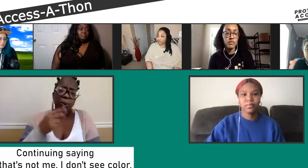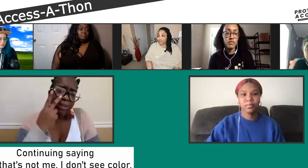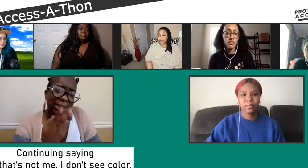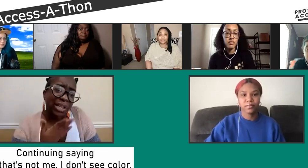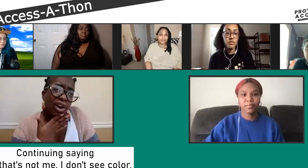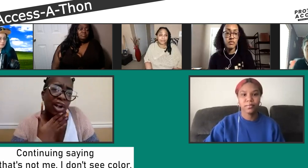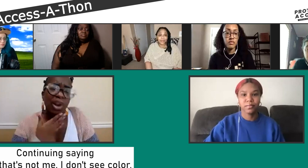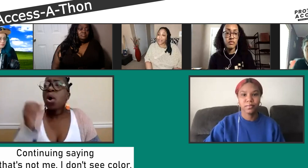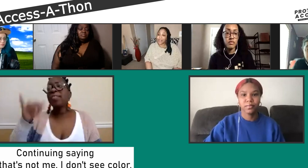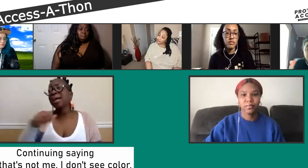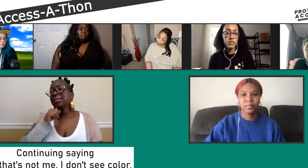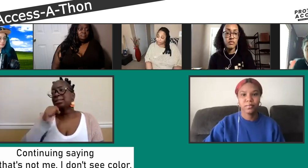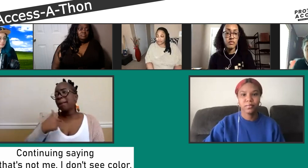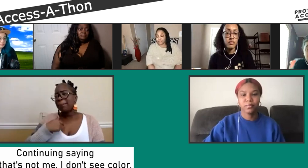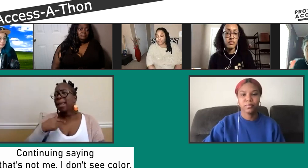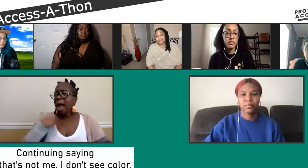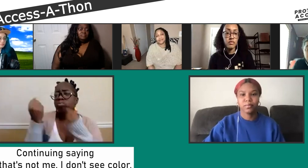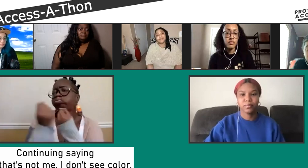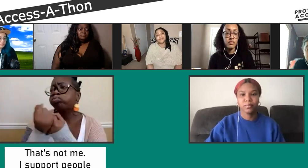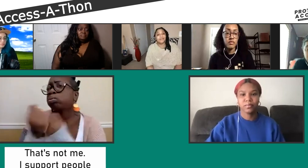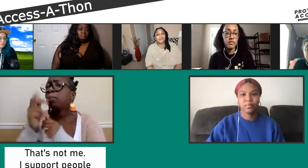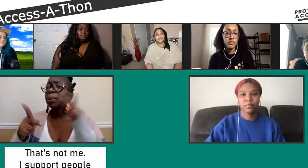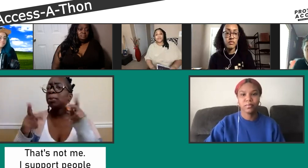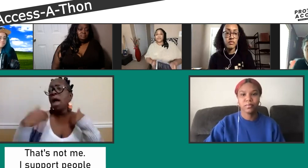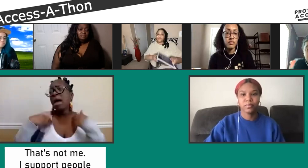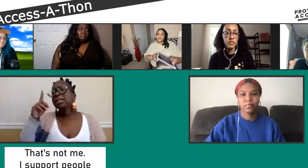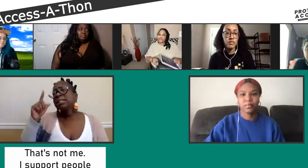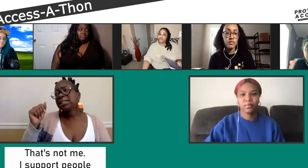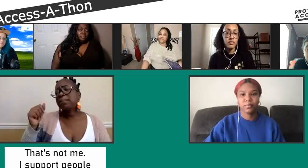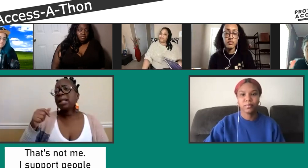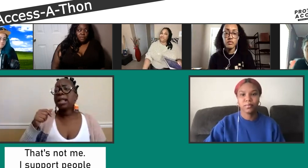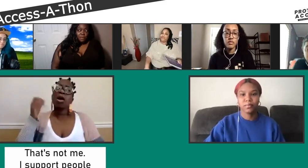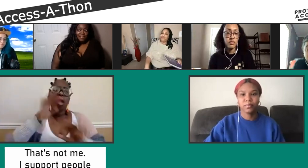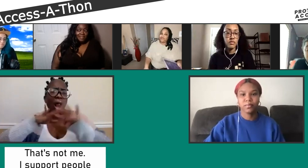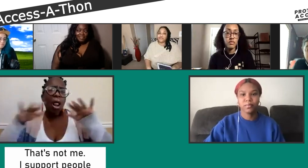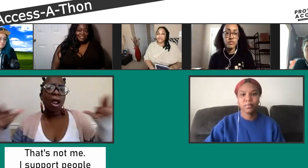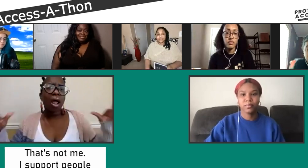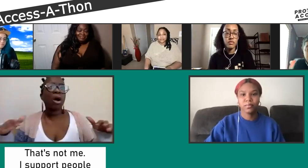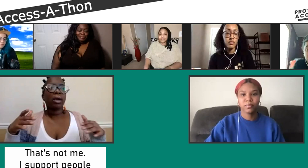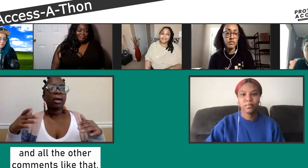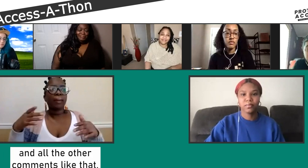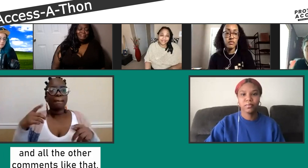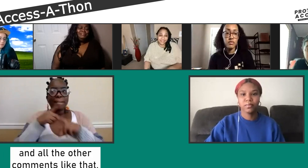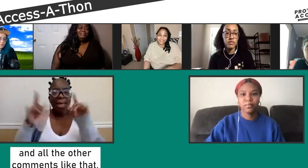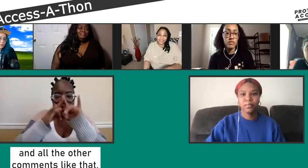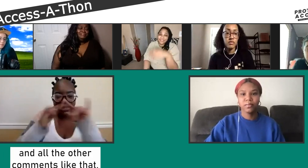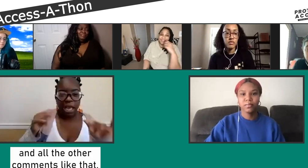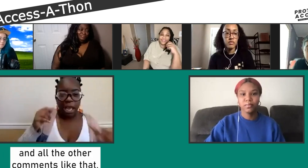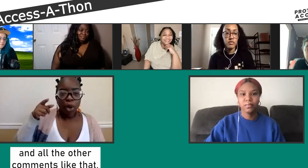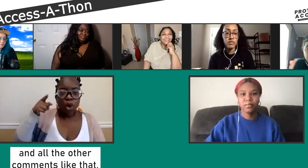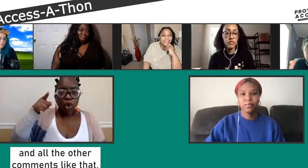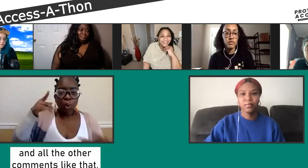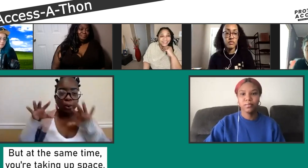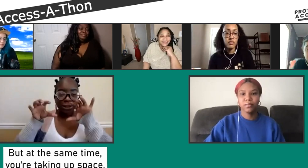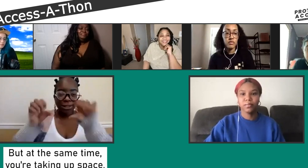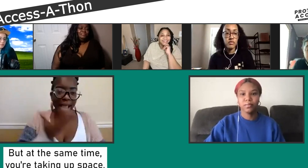just still keeps coming, and they start seeing, oh, I don't see color. That's not me. I support anyone that has a disability, and all these things,